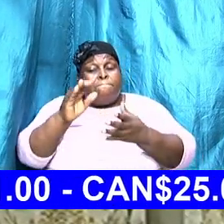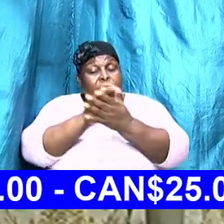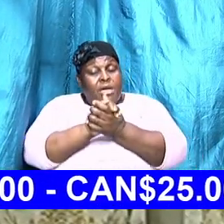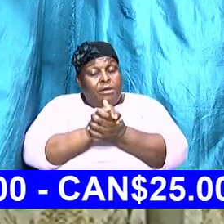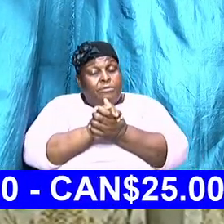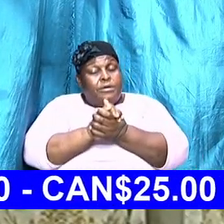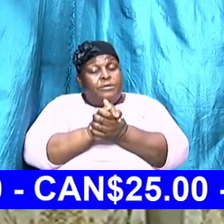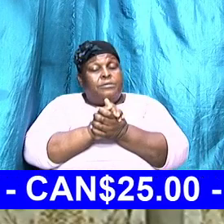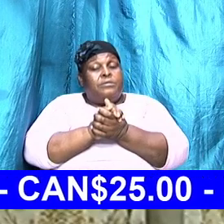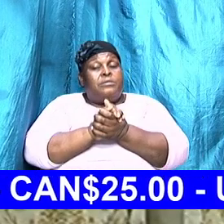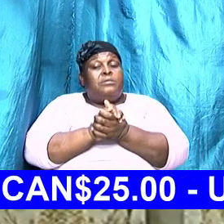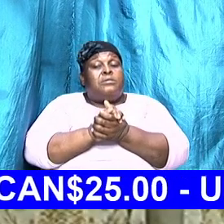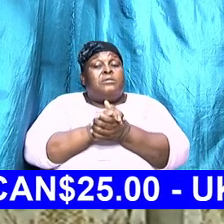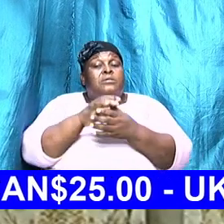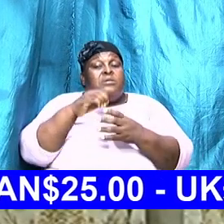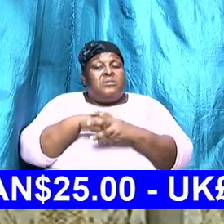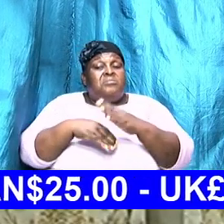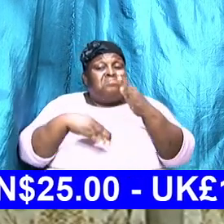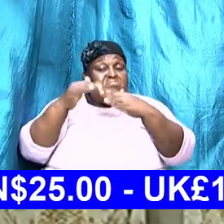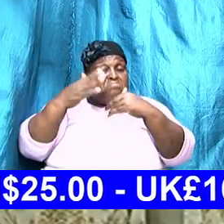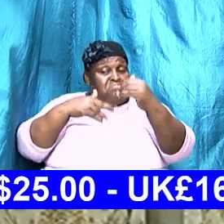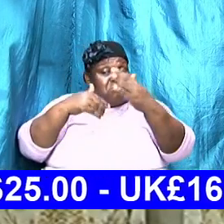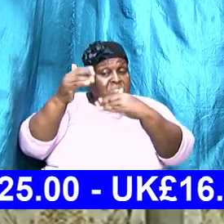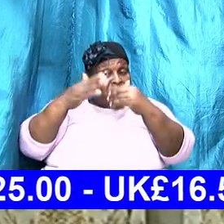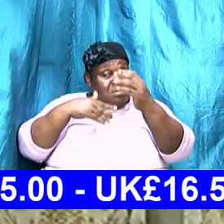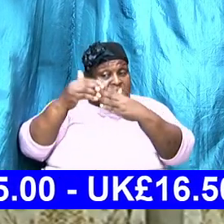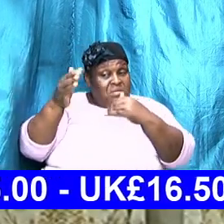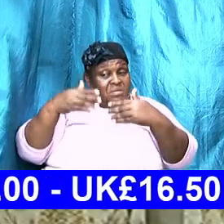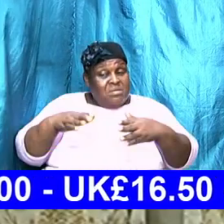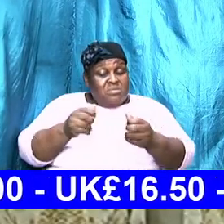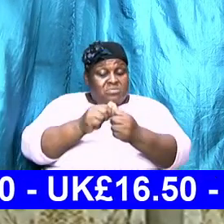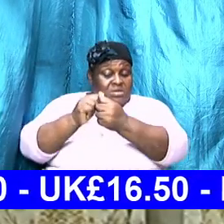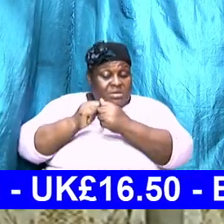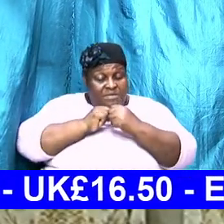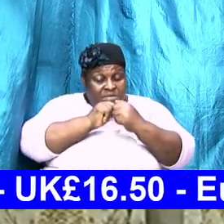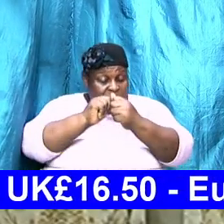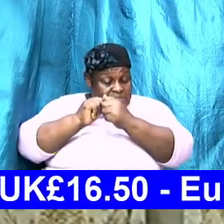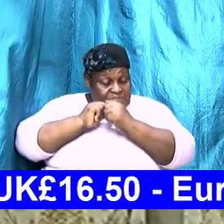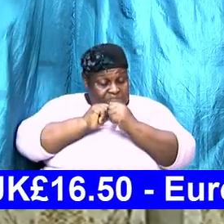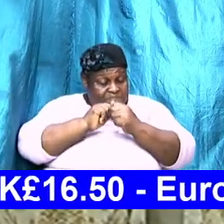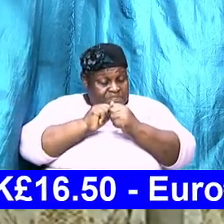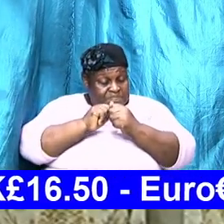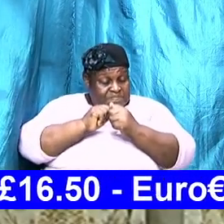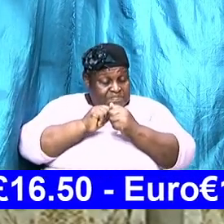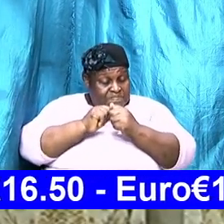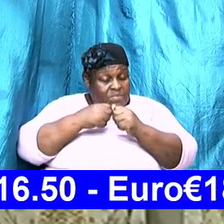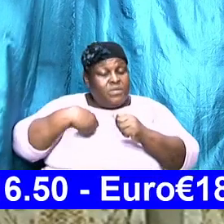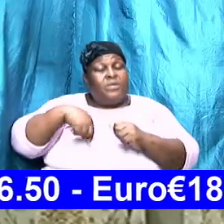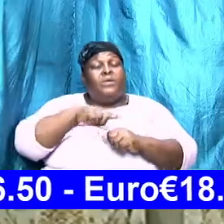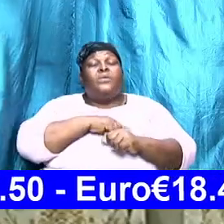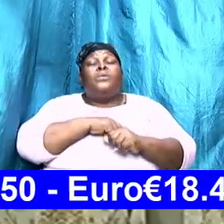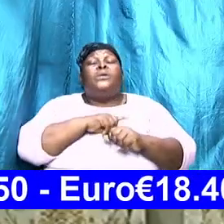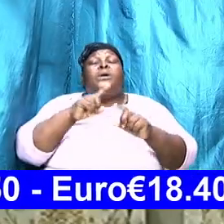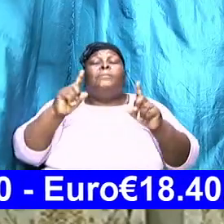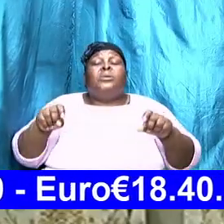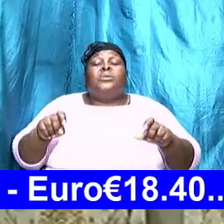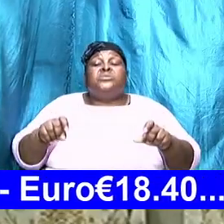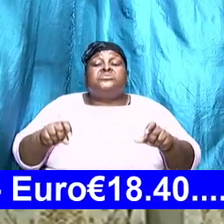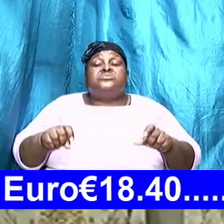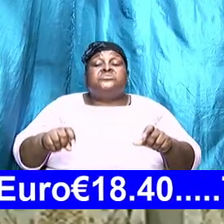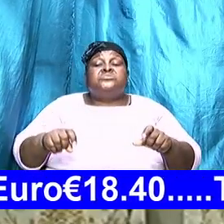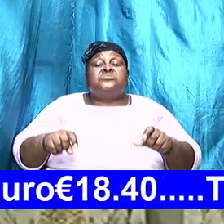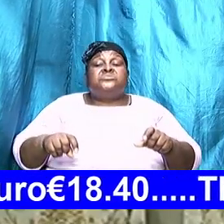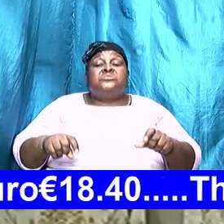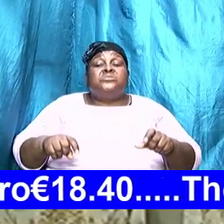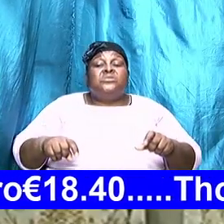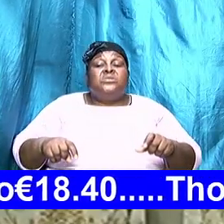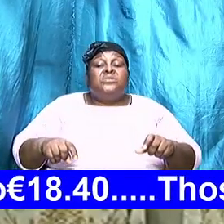in the building process together and we must therefore count the